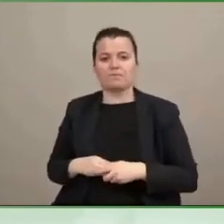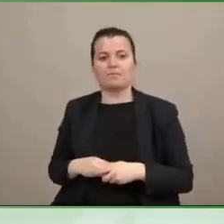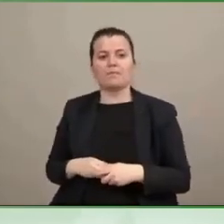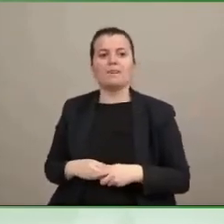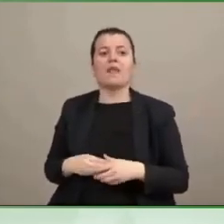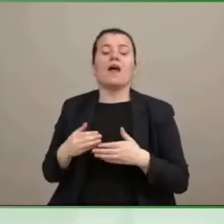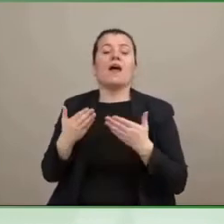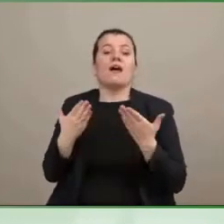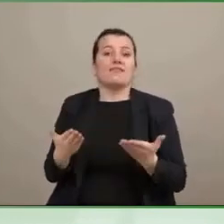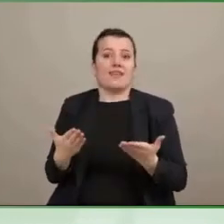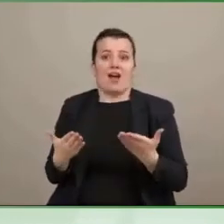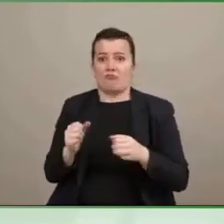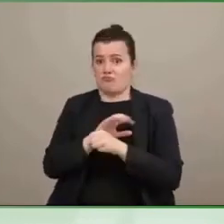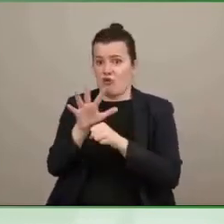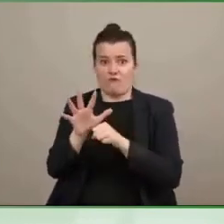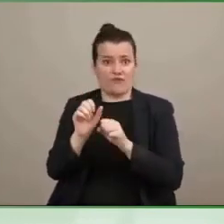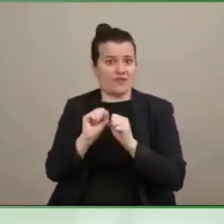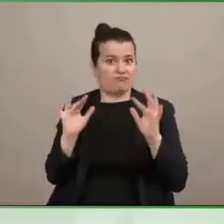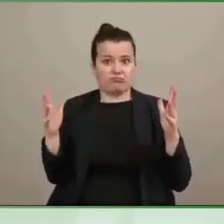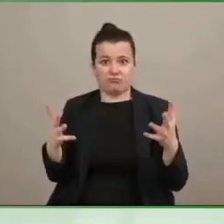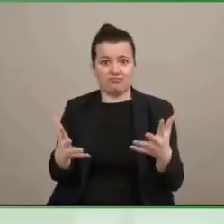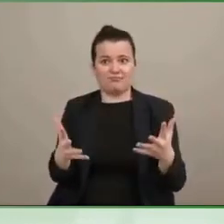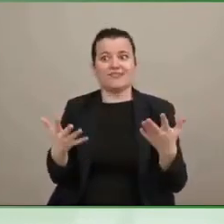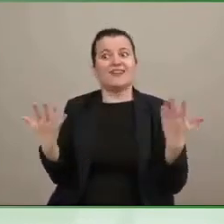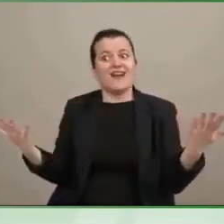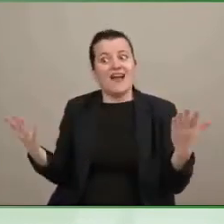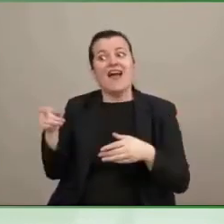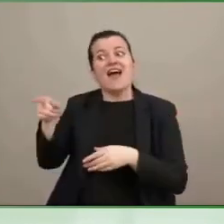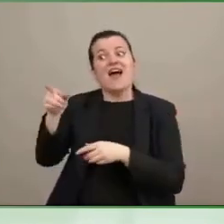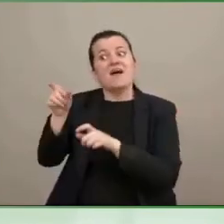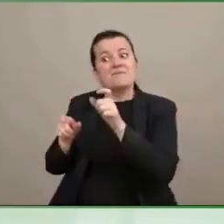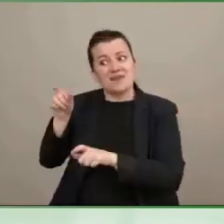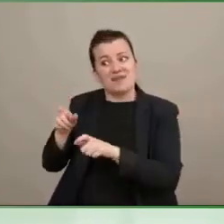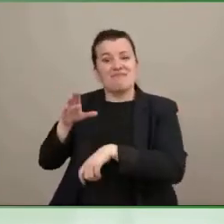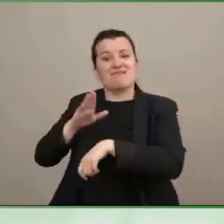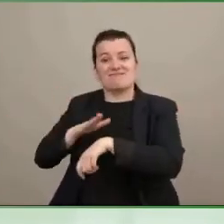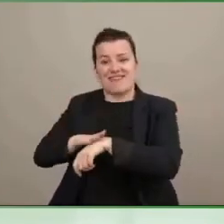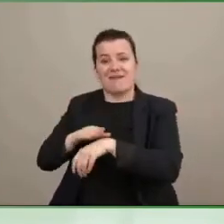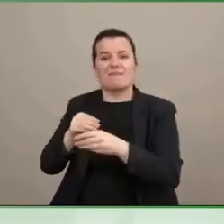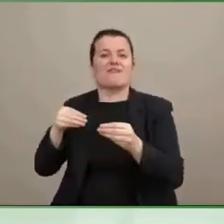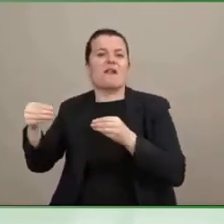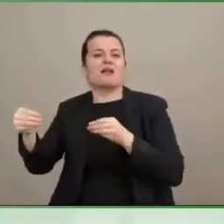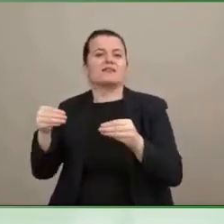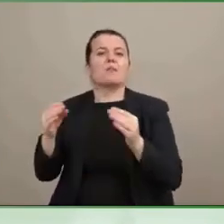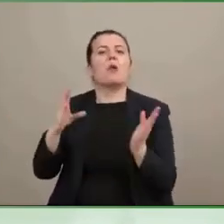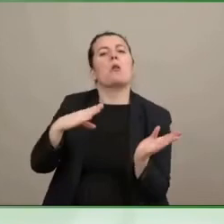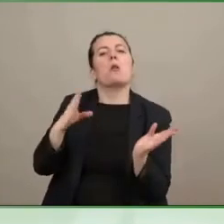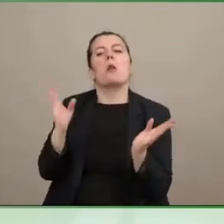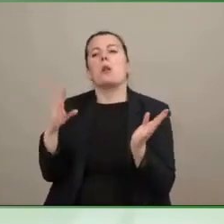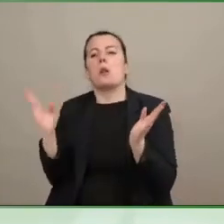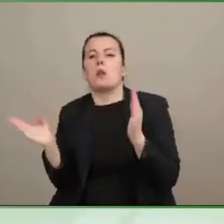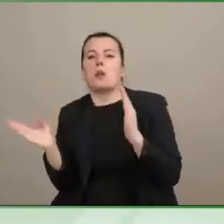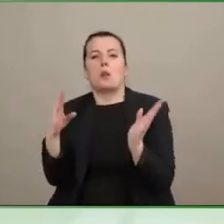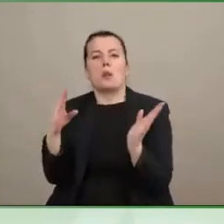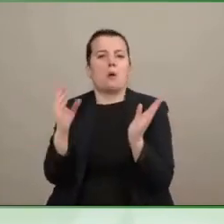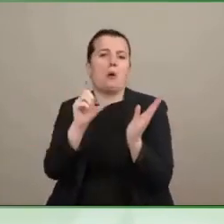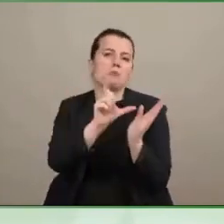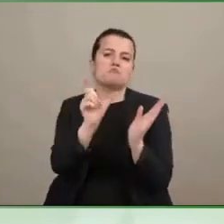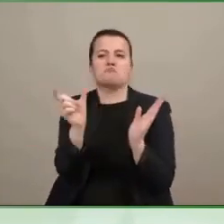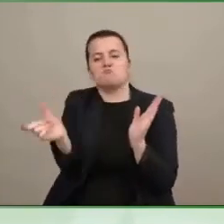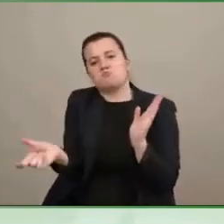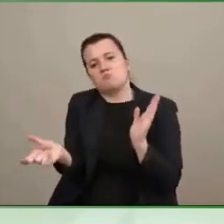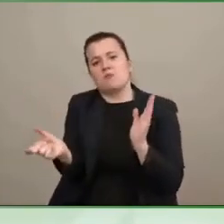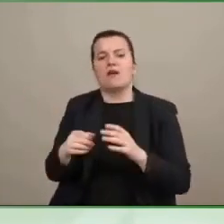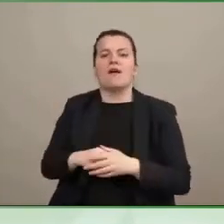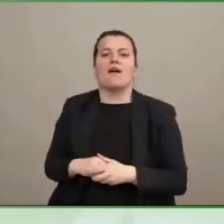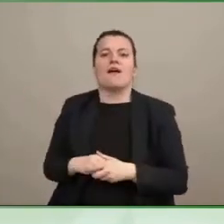flex time where people do not want to be in the office 100% of the time. Or if they are, they at least want the option to be